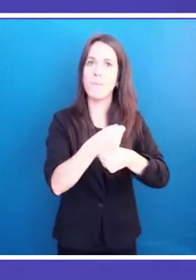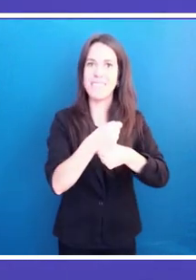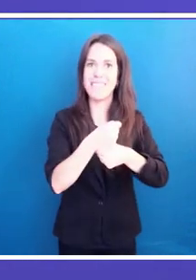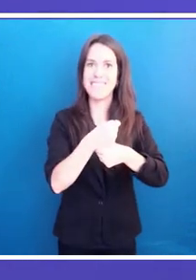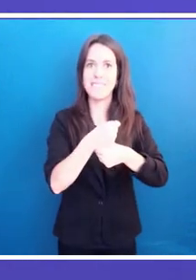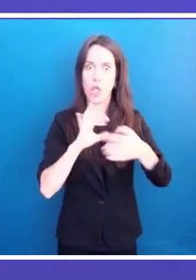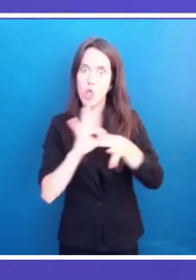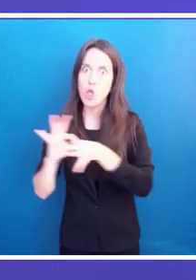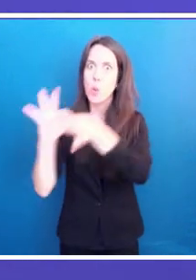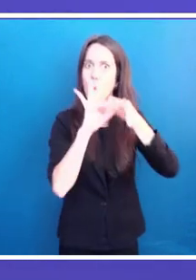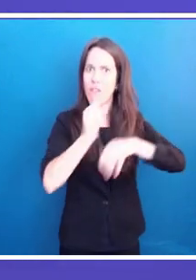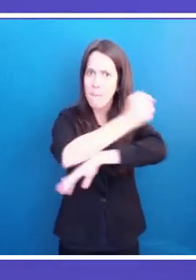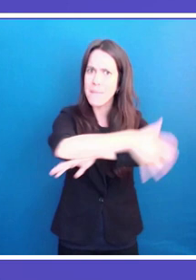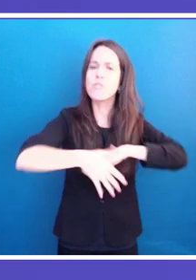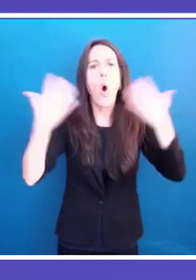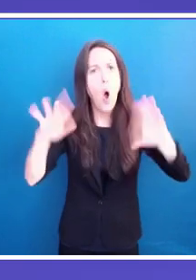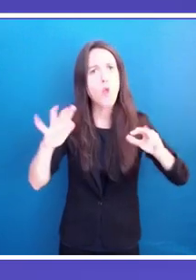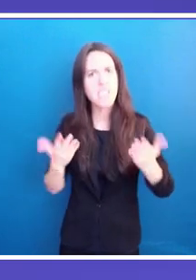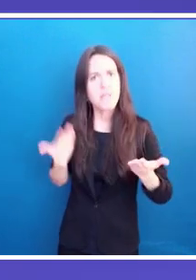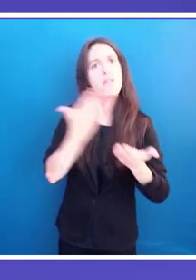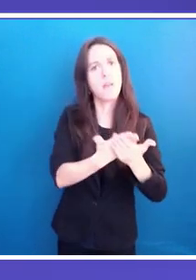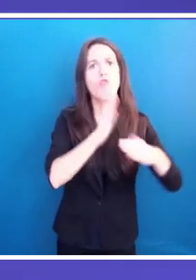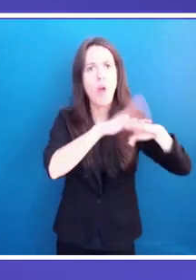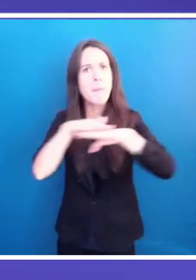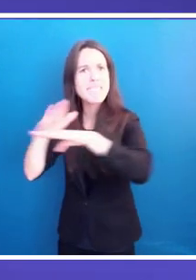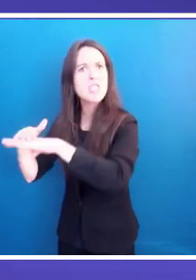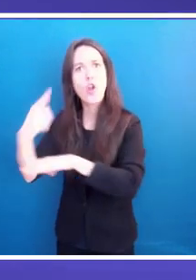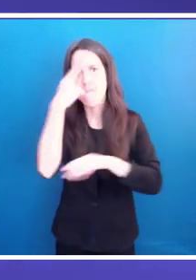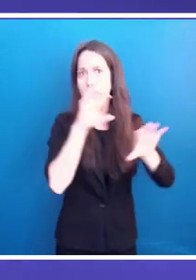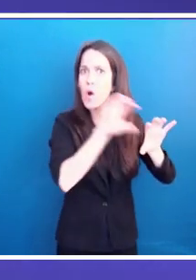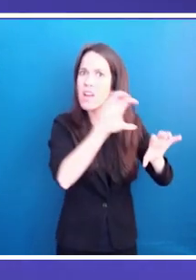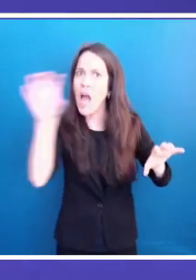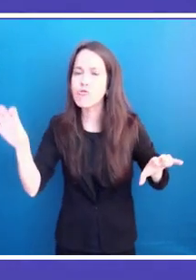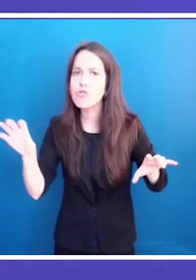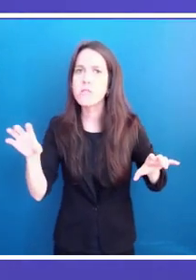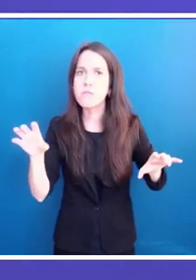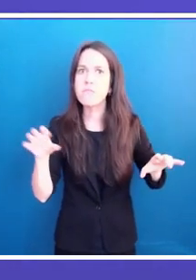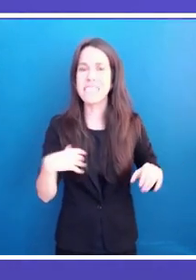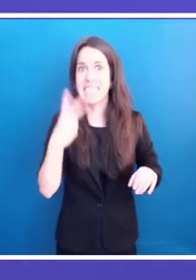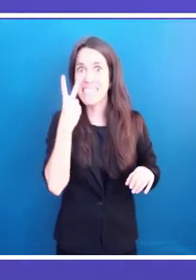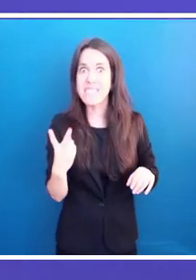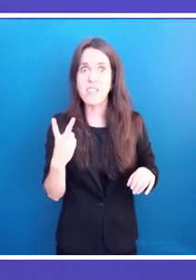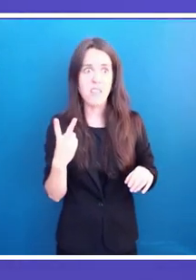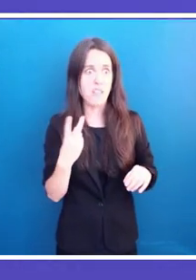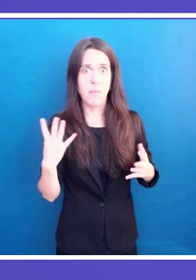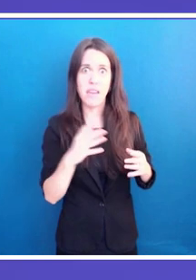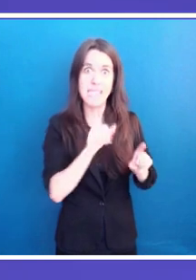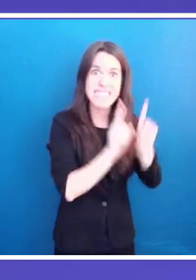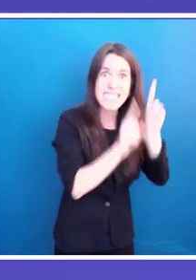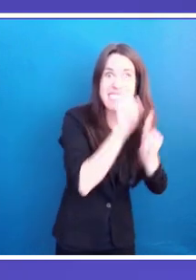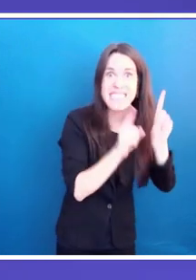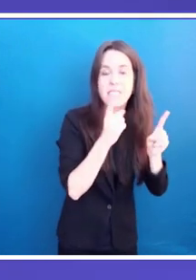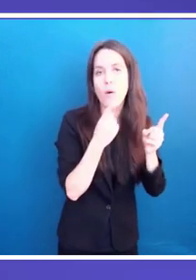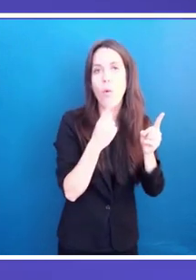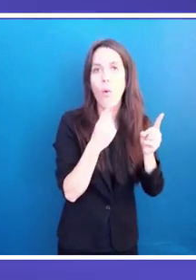put forward recommendations to member states, enabling regions and cities to express their